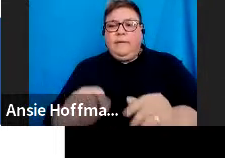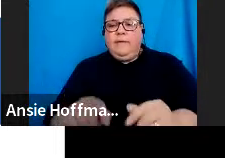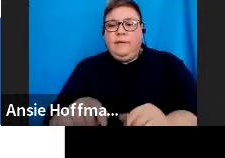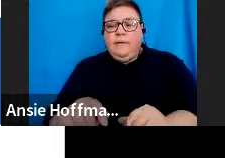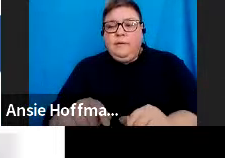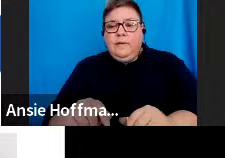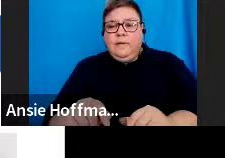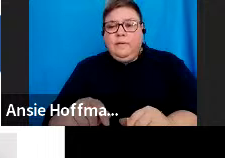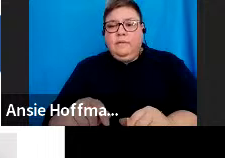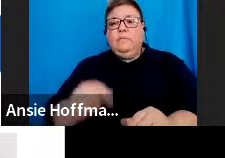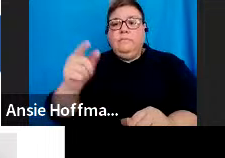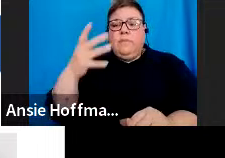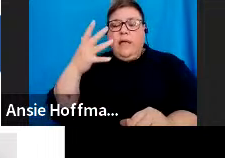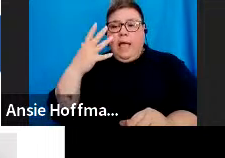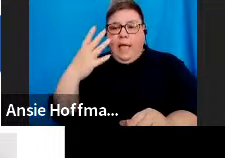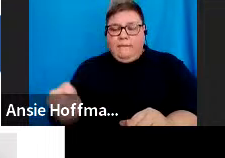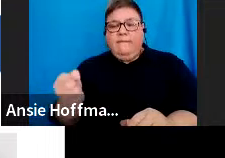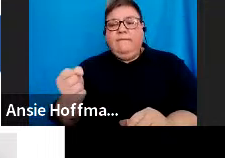there will be a manual intervention.